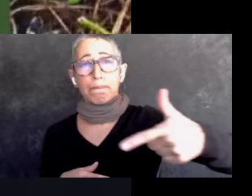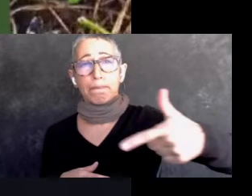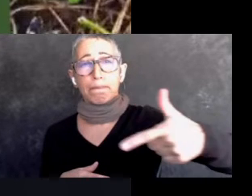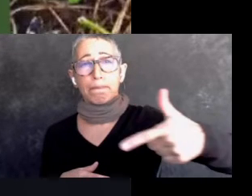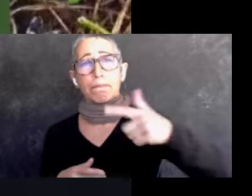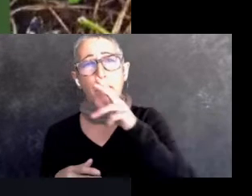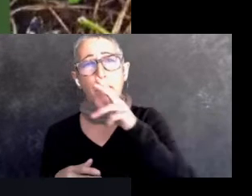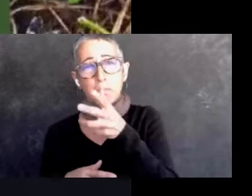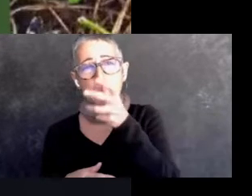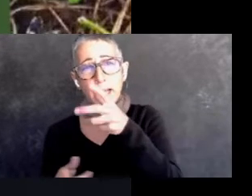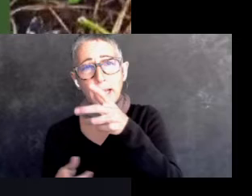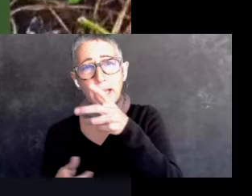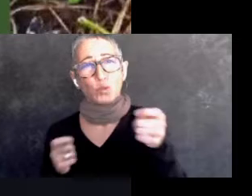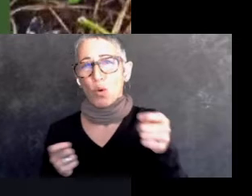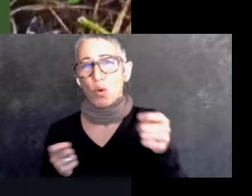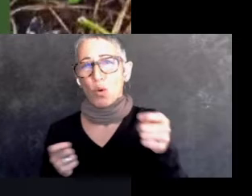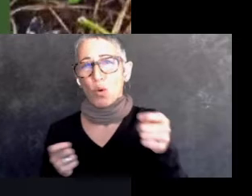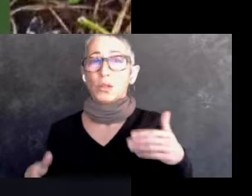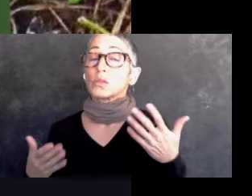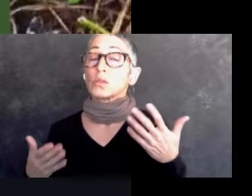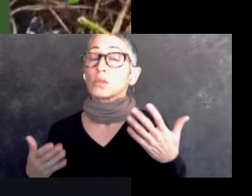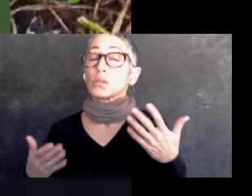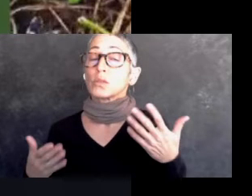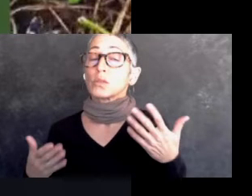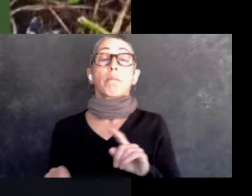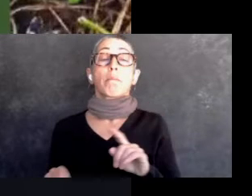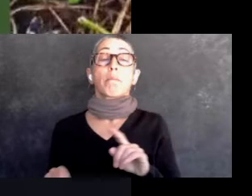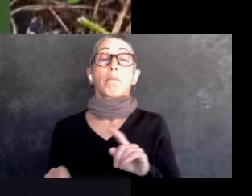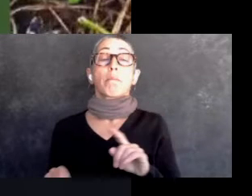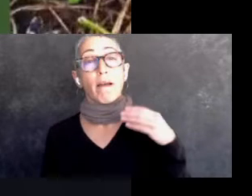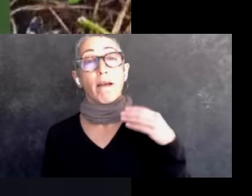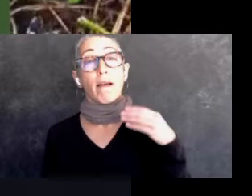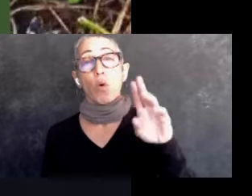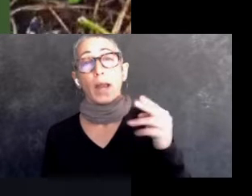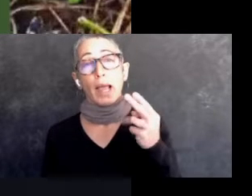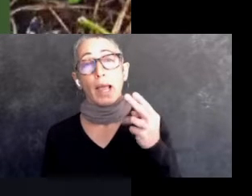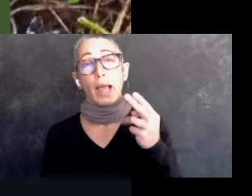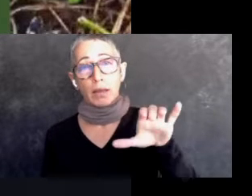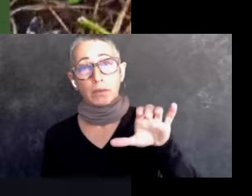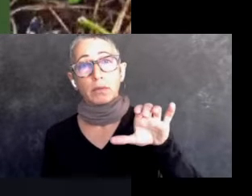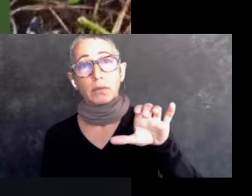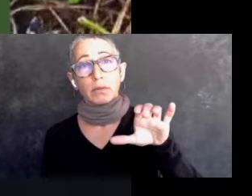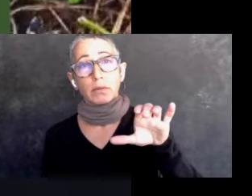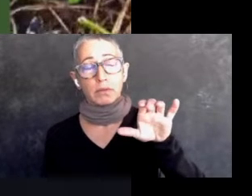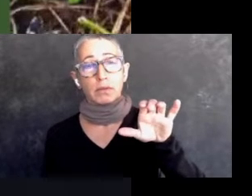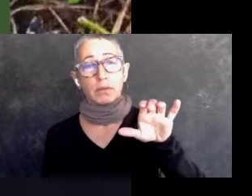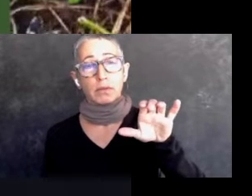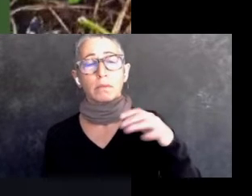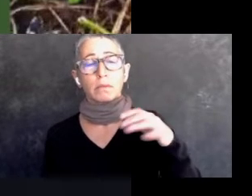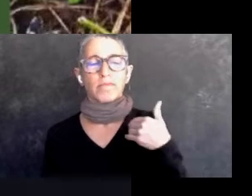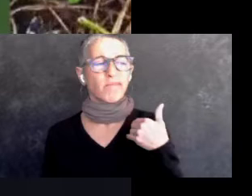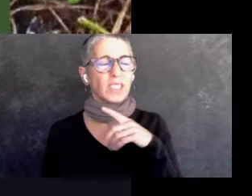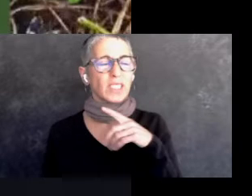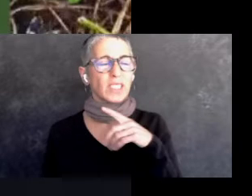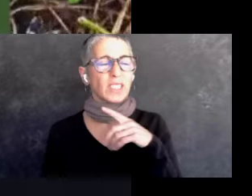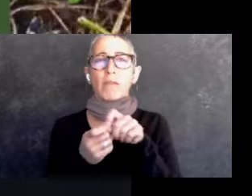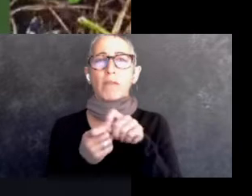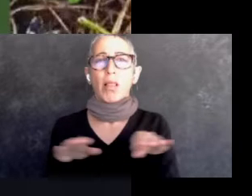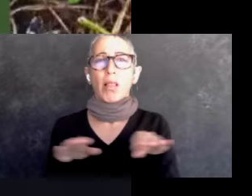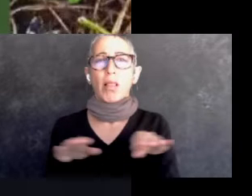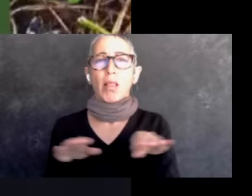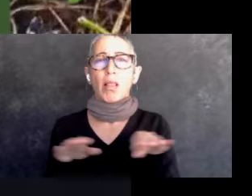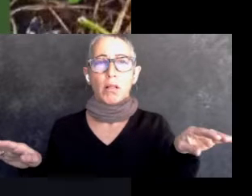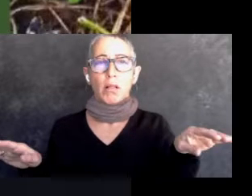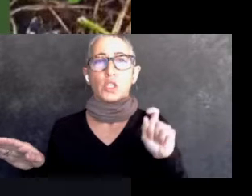that is used. Um, organic, um, is also a, a level of growing that you have to